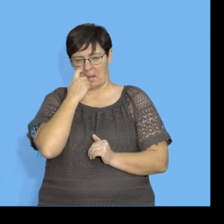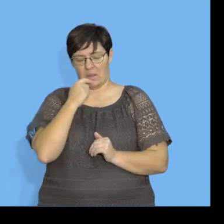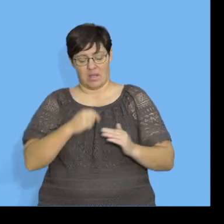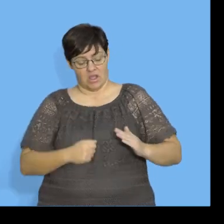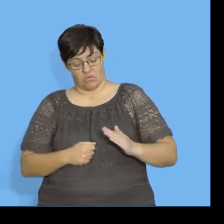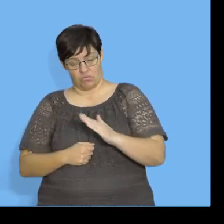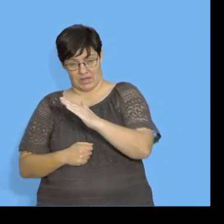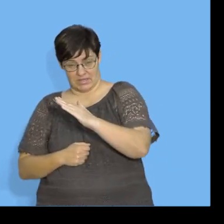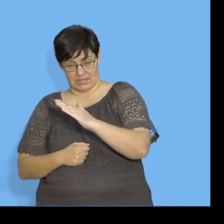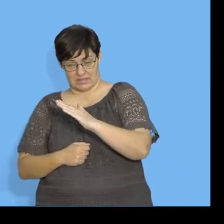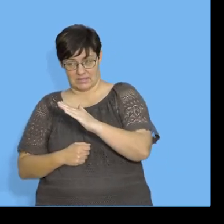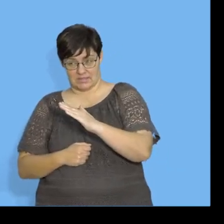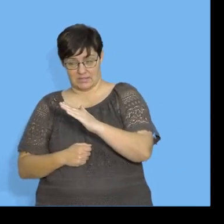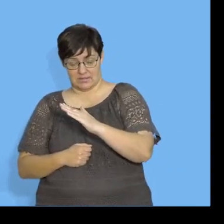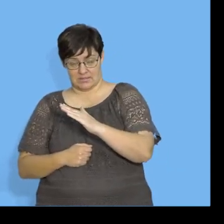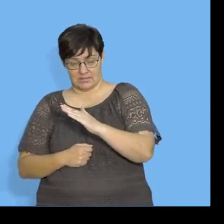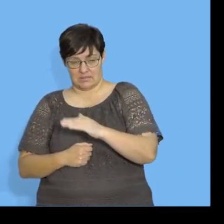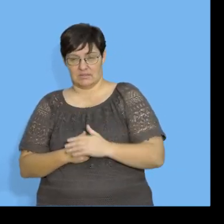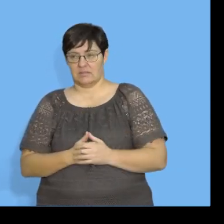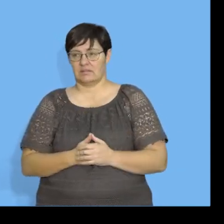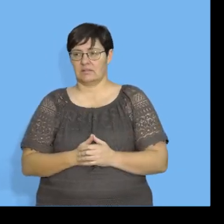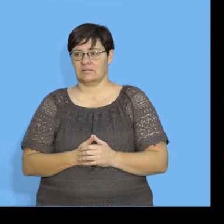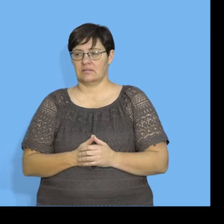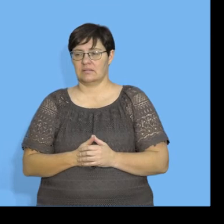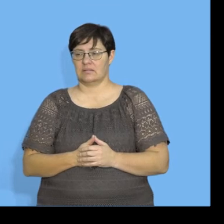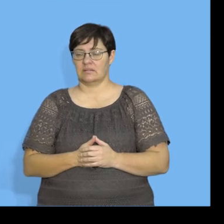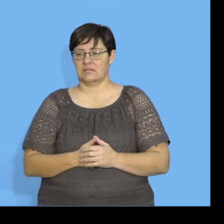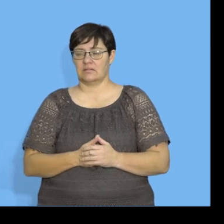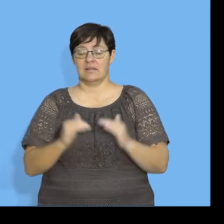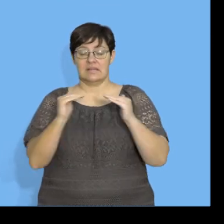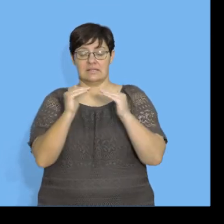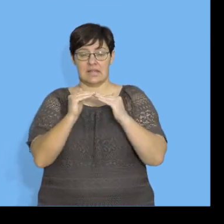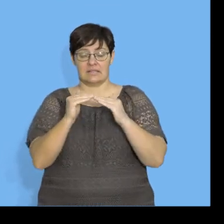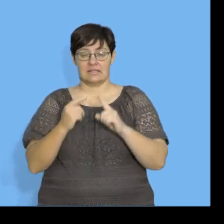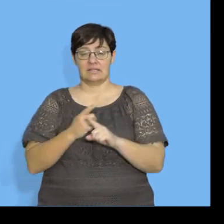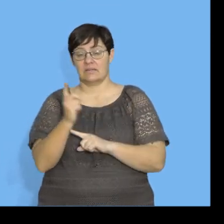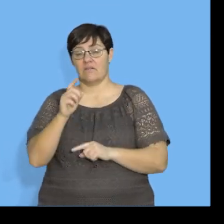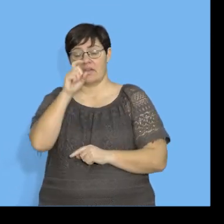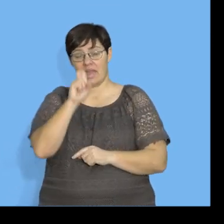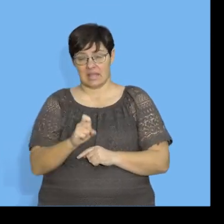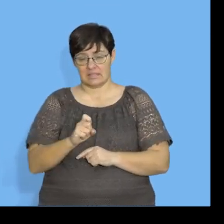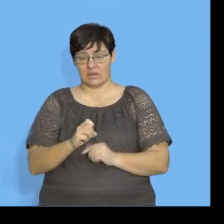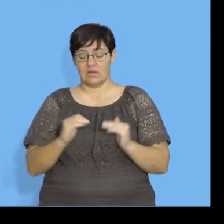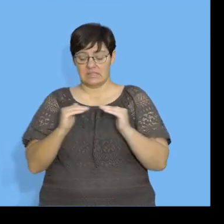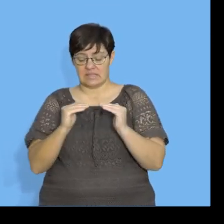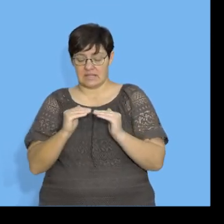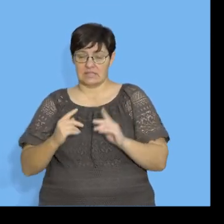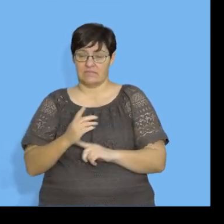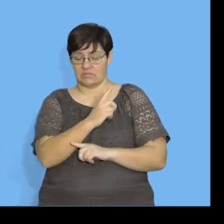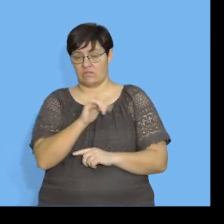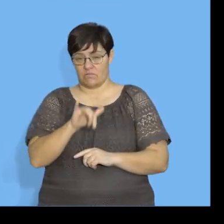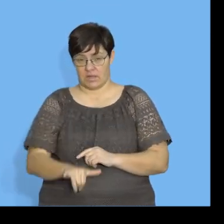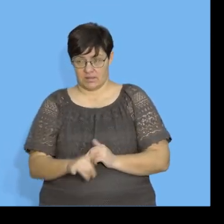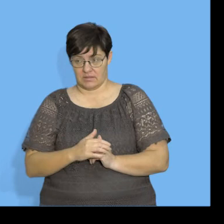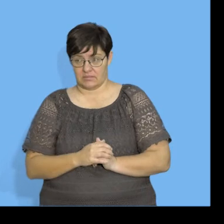gradient of that line, of the line, the standard deviation of x over the standard deviation